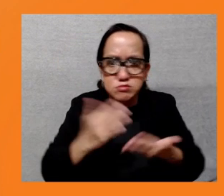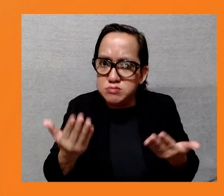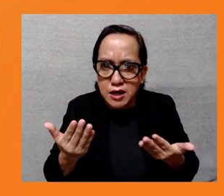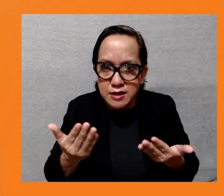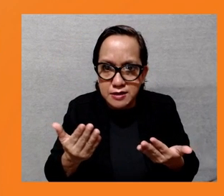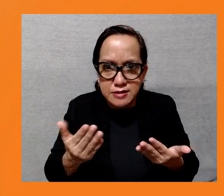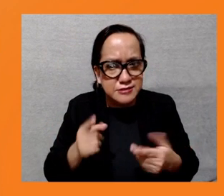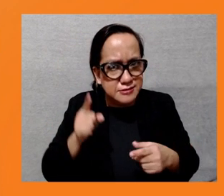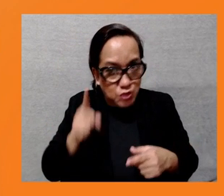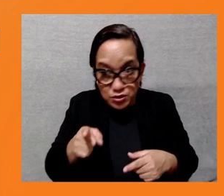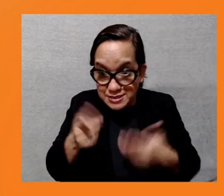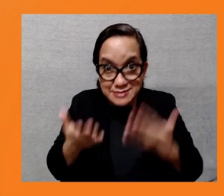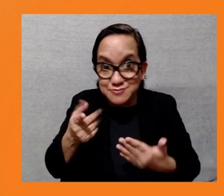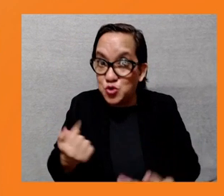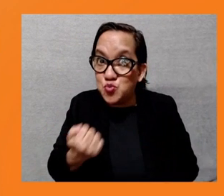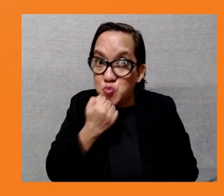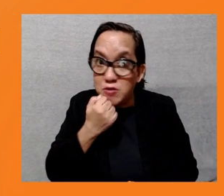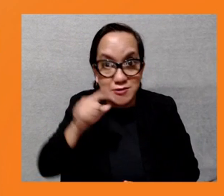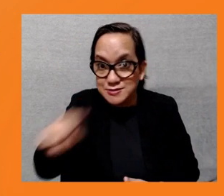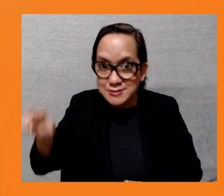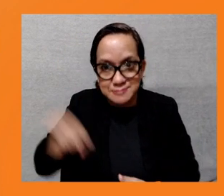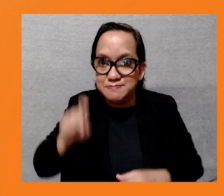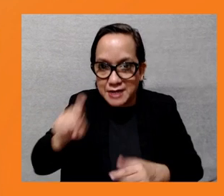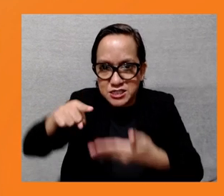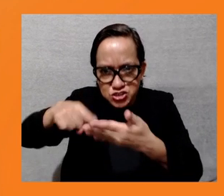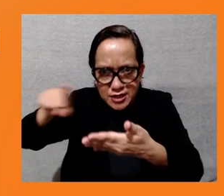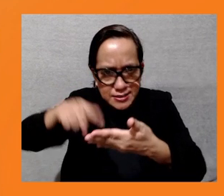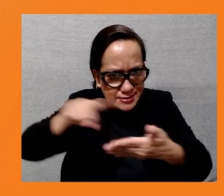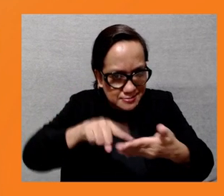to learn from those experiences and build that into the future work.